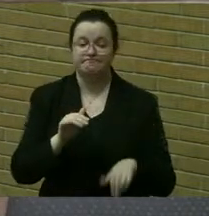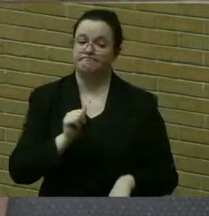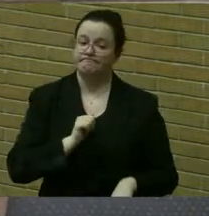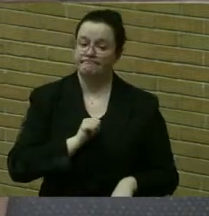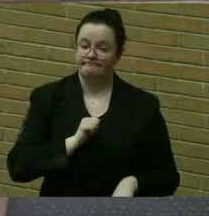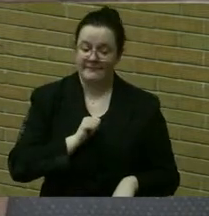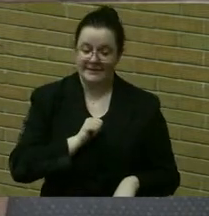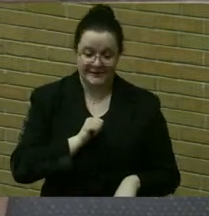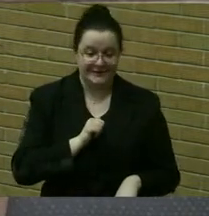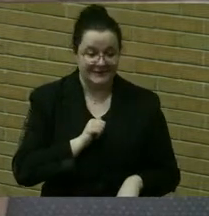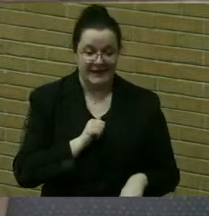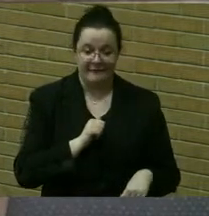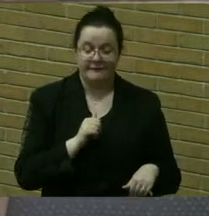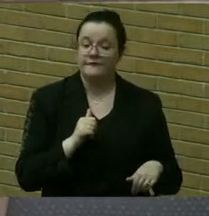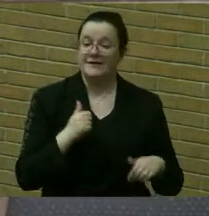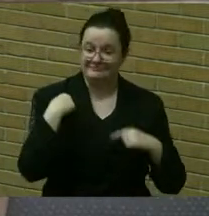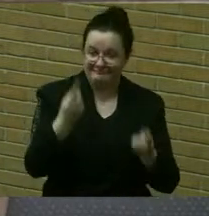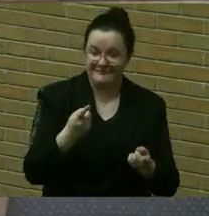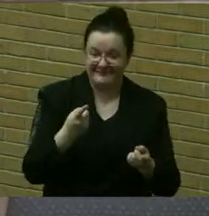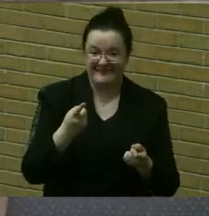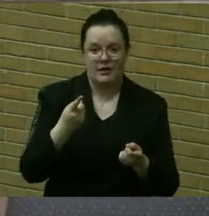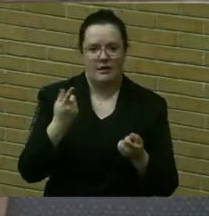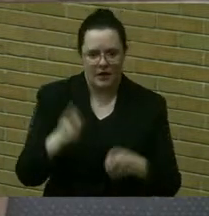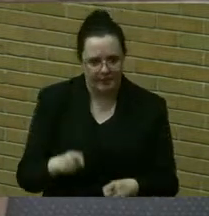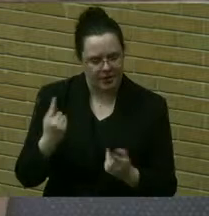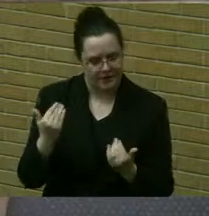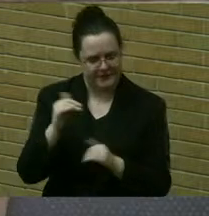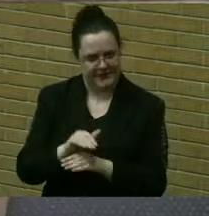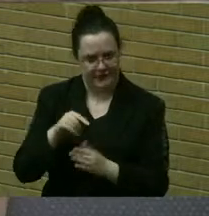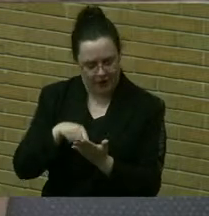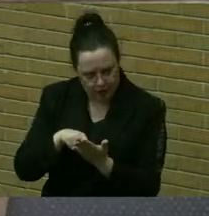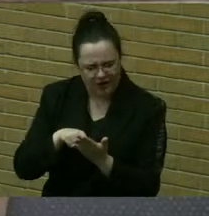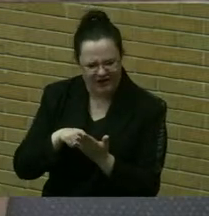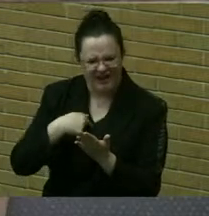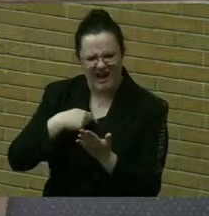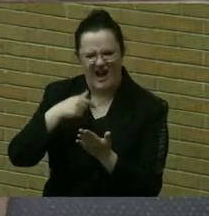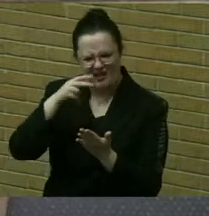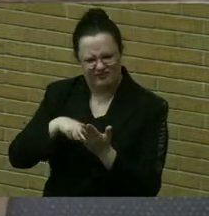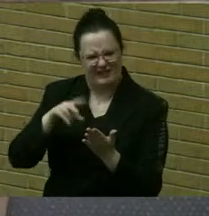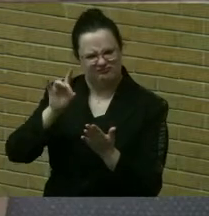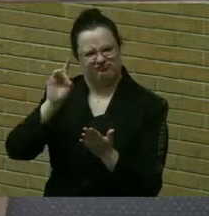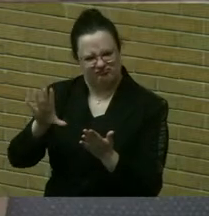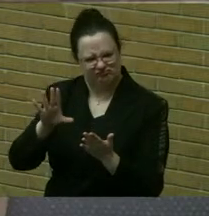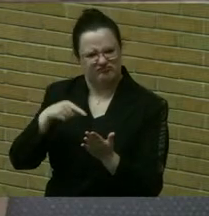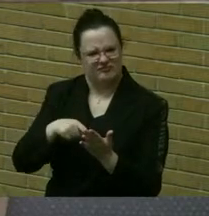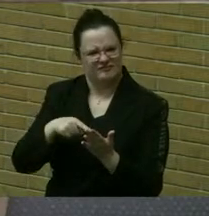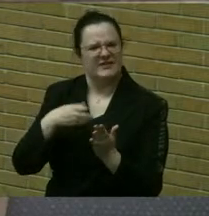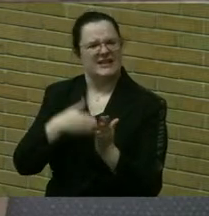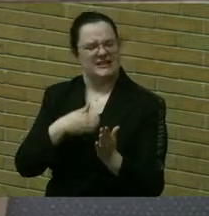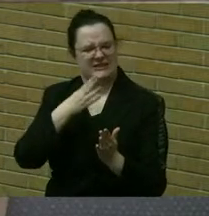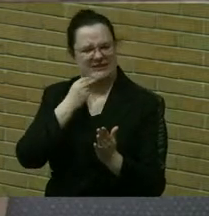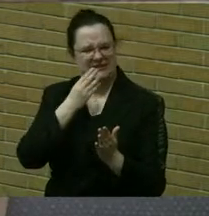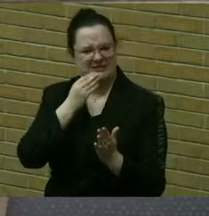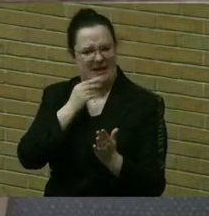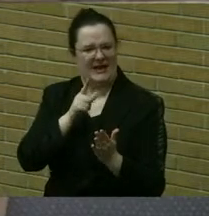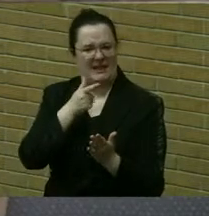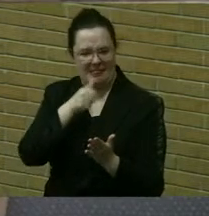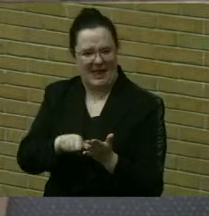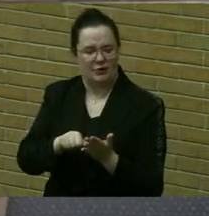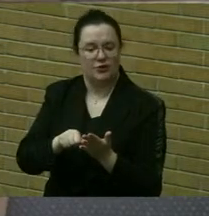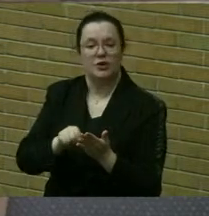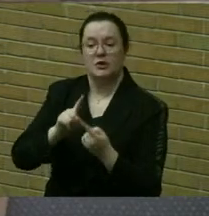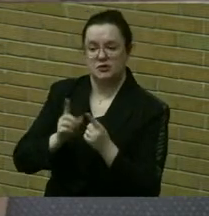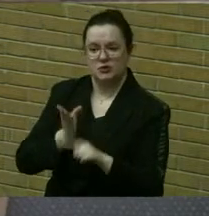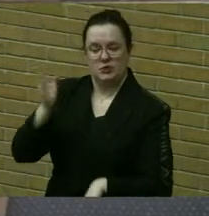until this evening. I read the despicable anti-Semitic letter to the Monroe County Legislature and viewed the